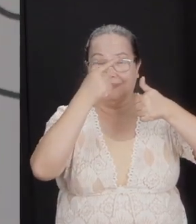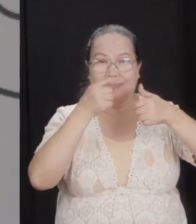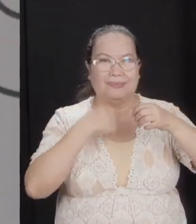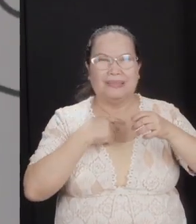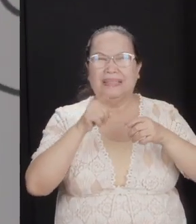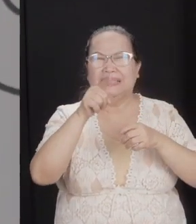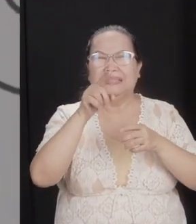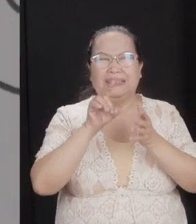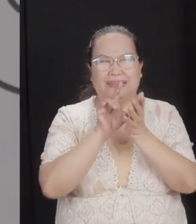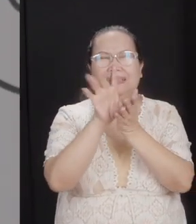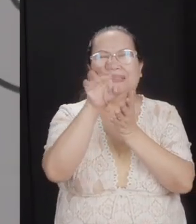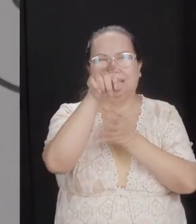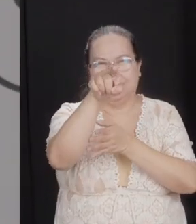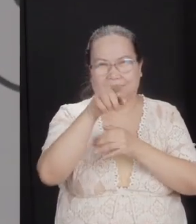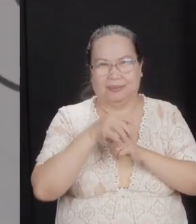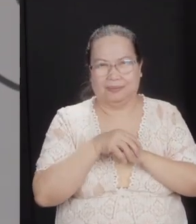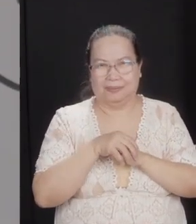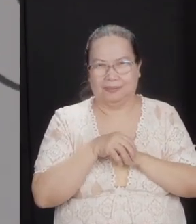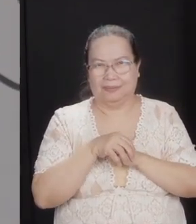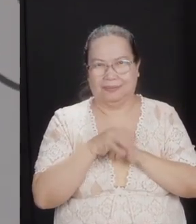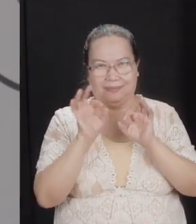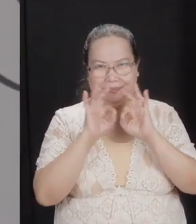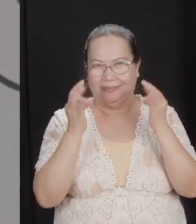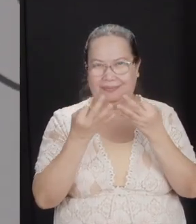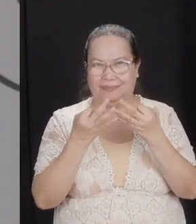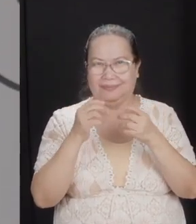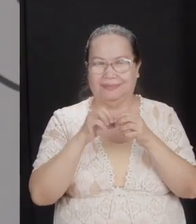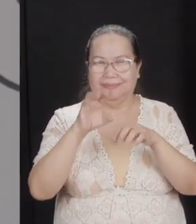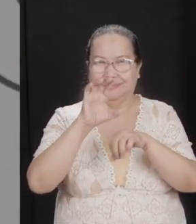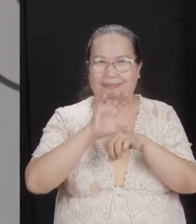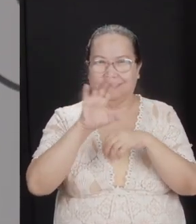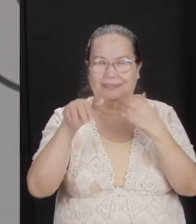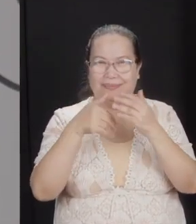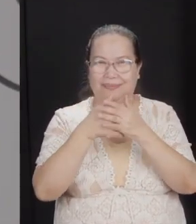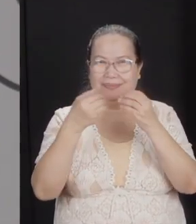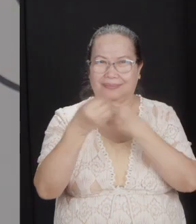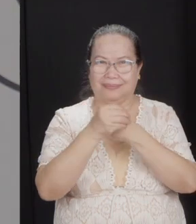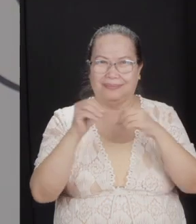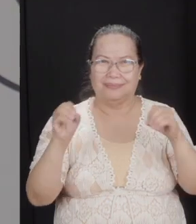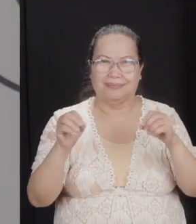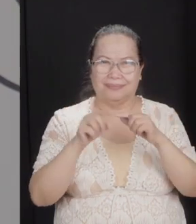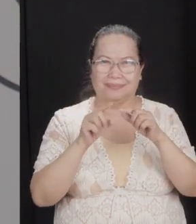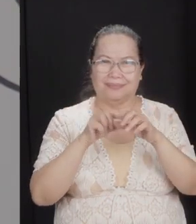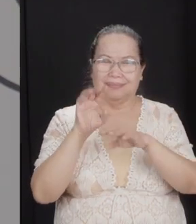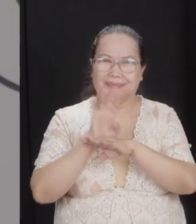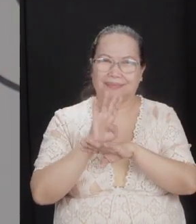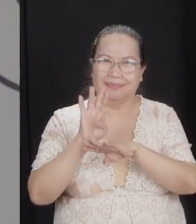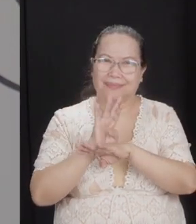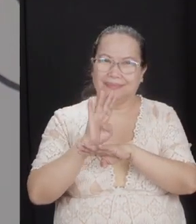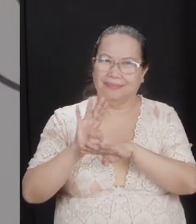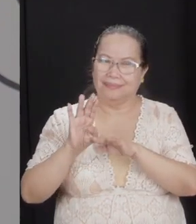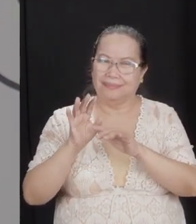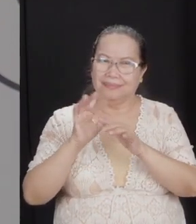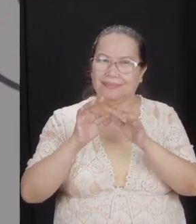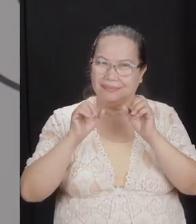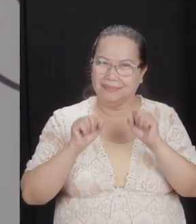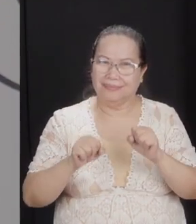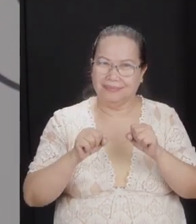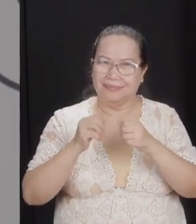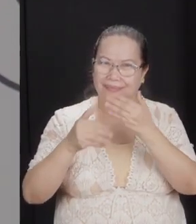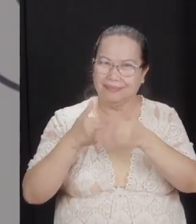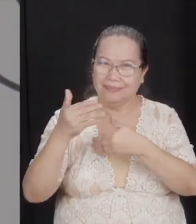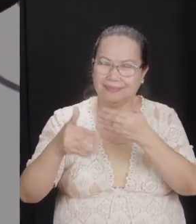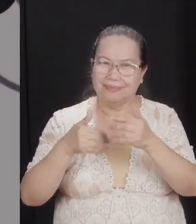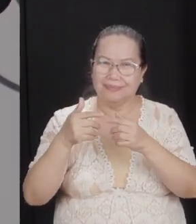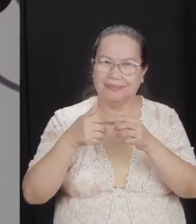like you, whether it's in the family, it's in the church, it's in the office, it's in the business, I can use the process, the